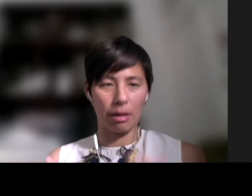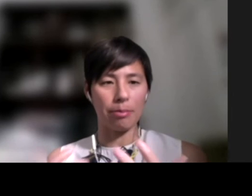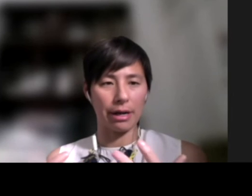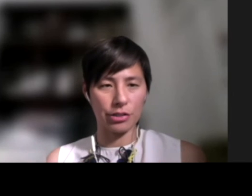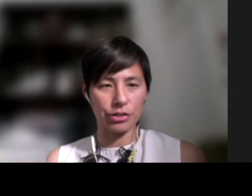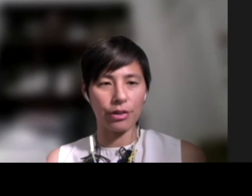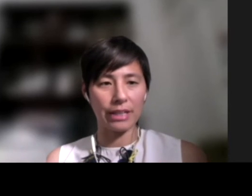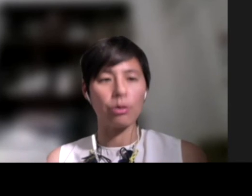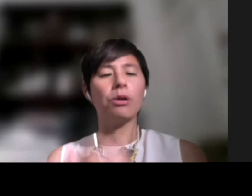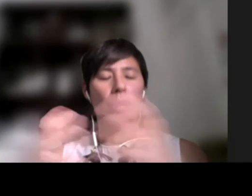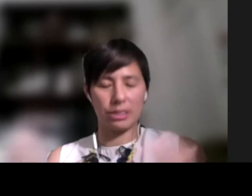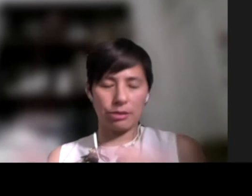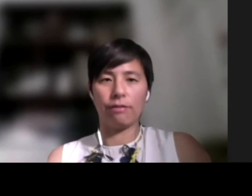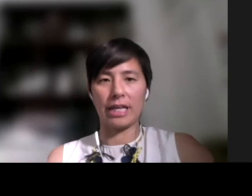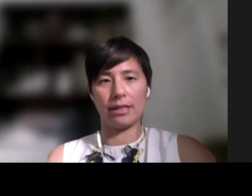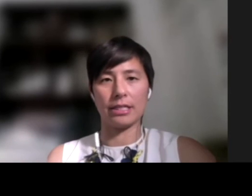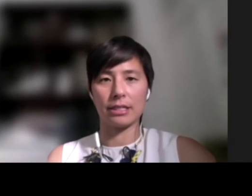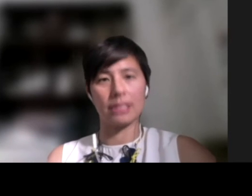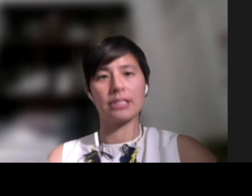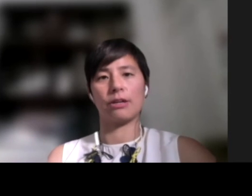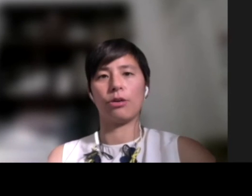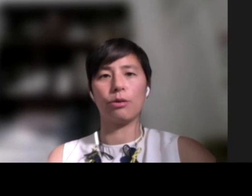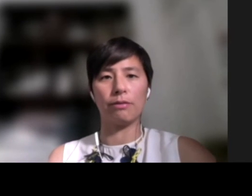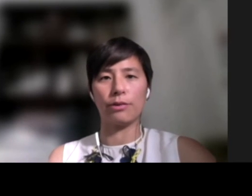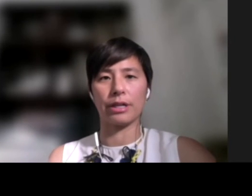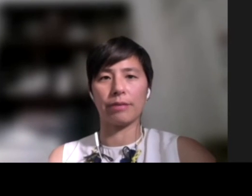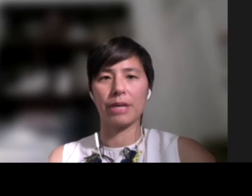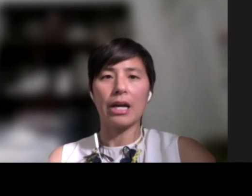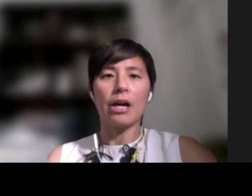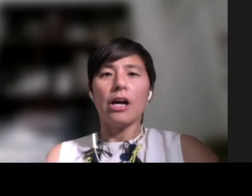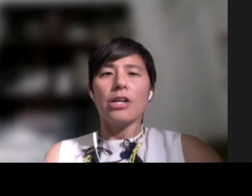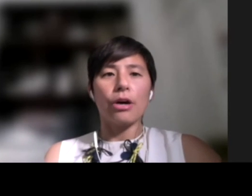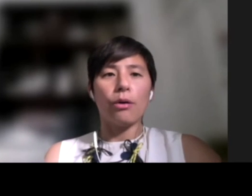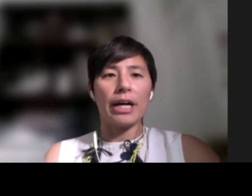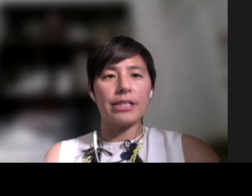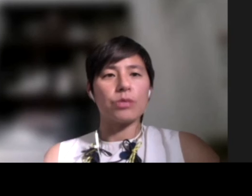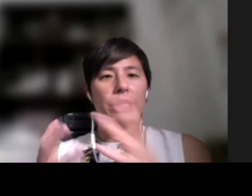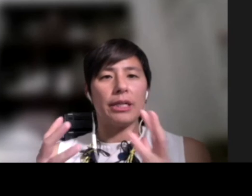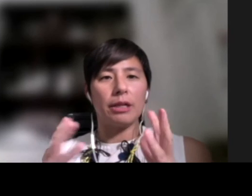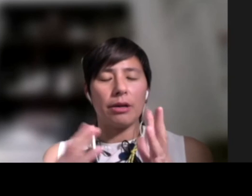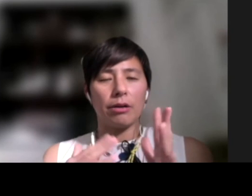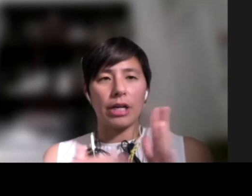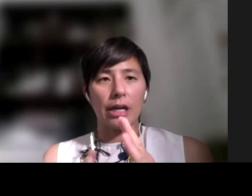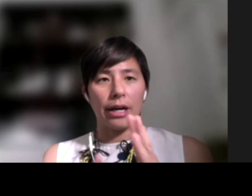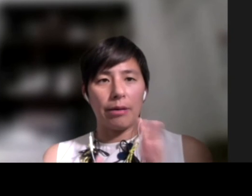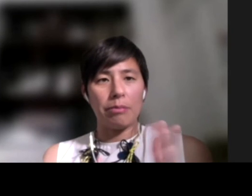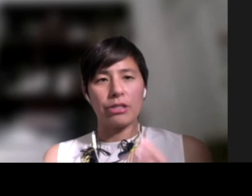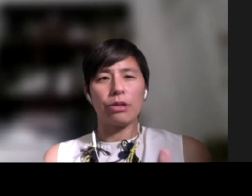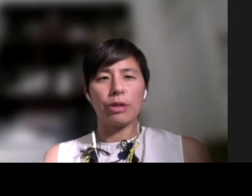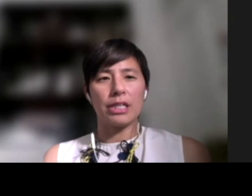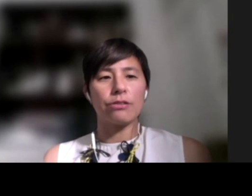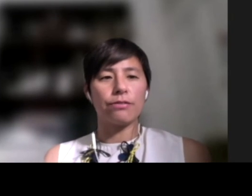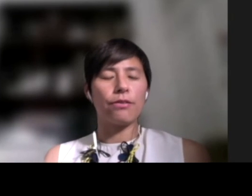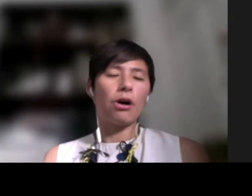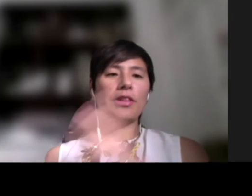they care about, the better. And so that's why we wanted to invite this, this group of folks on. So I just want to mention